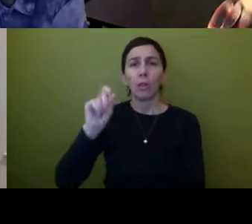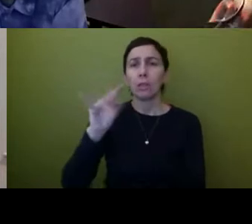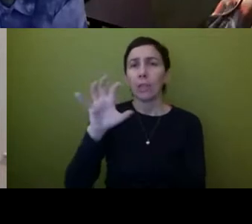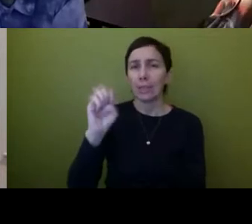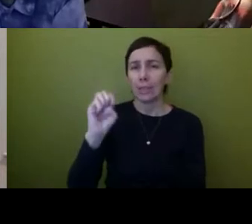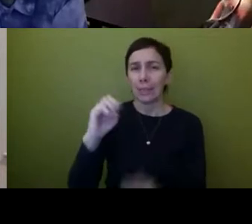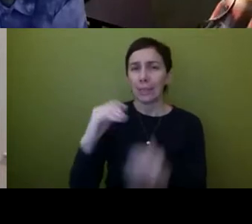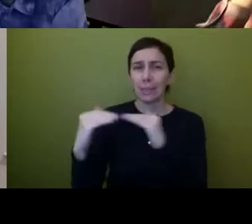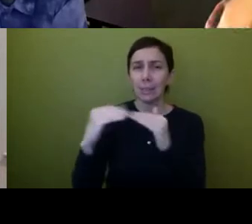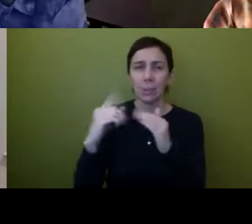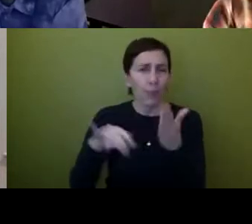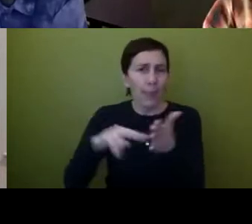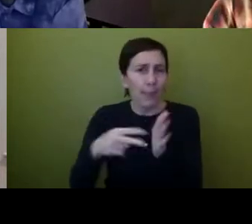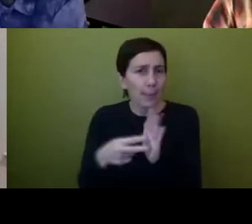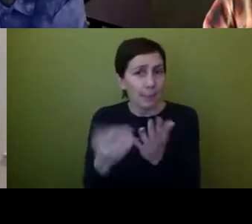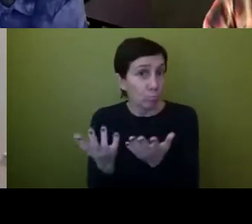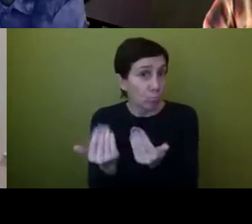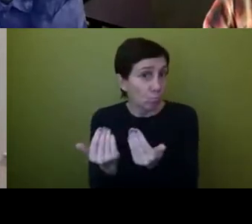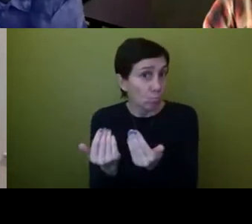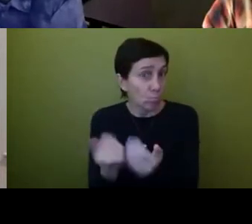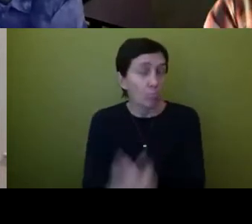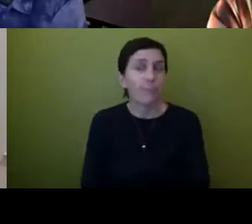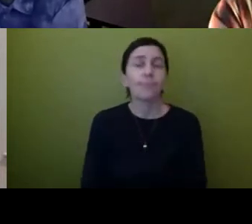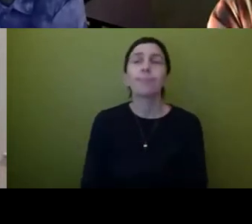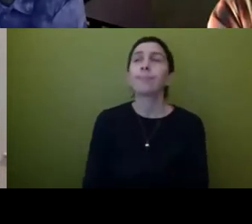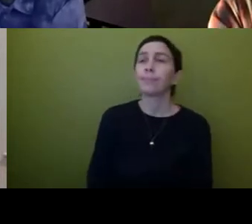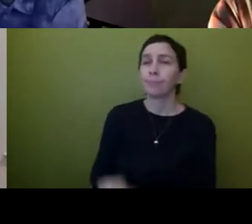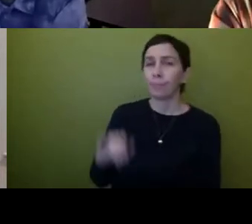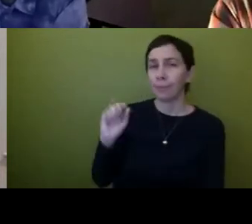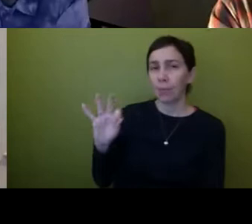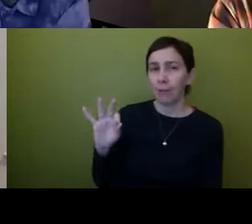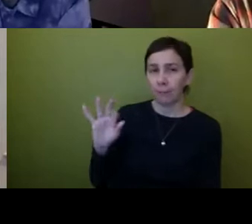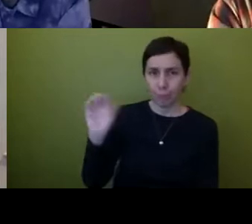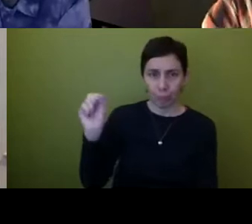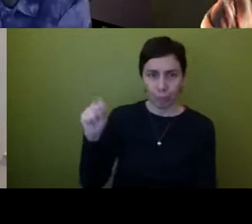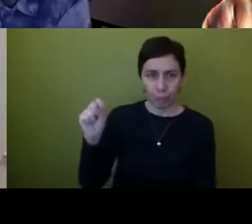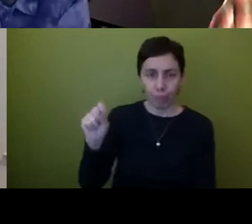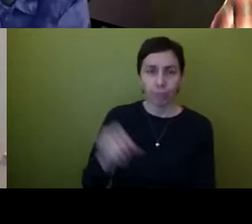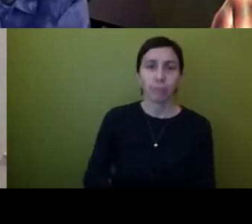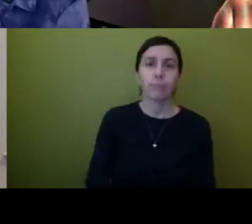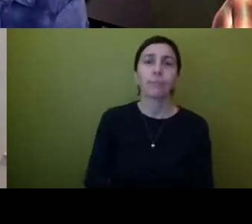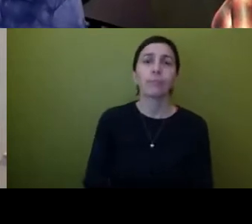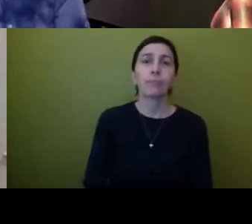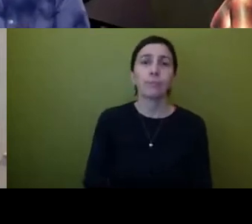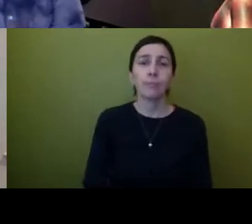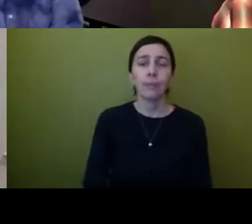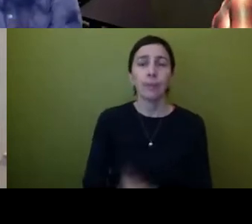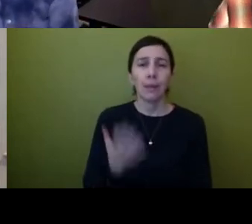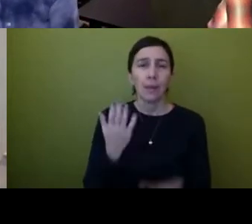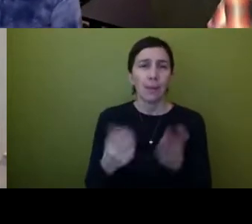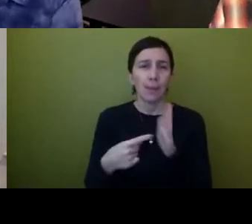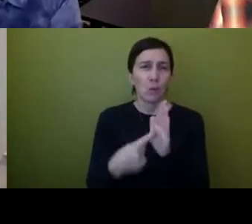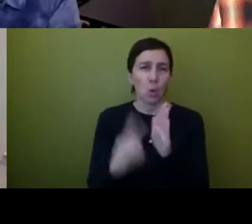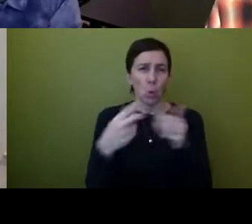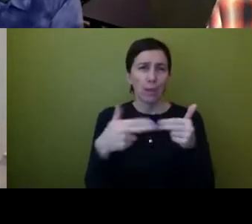to um talk about that um sure and i so we could maybe show this slide